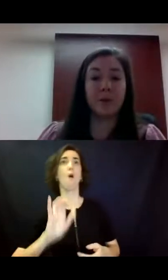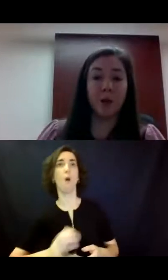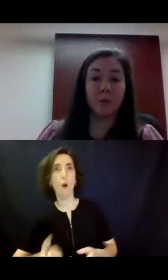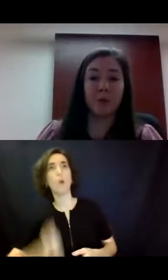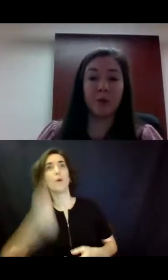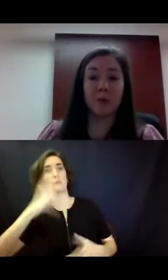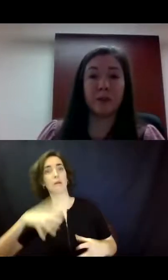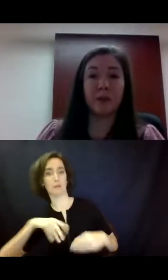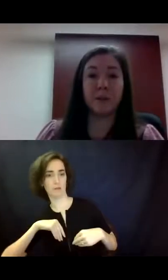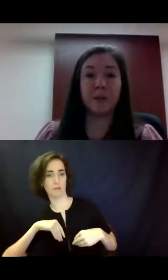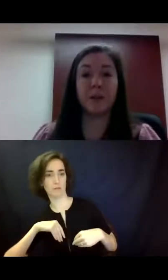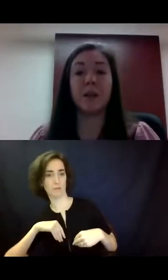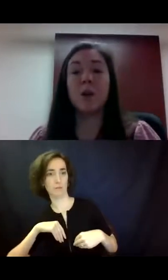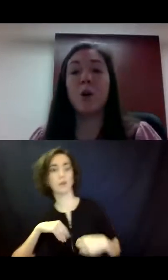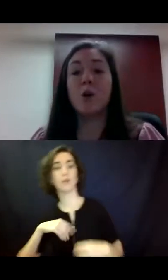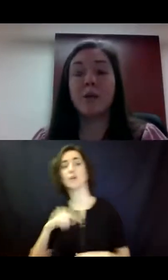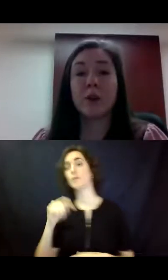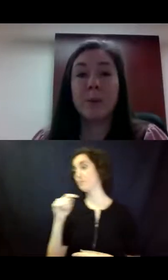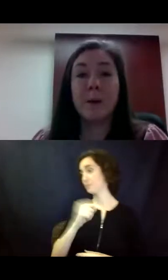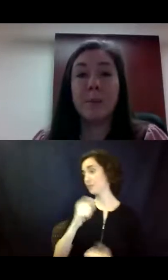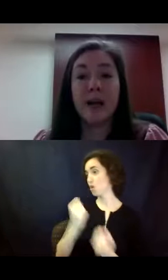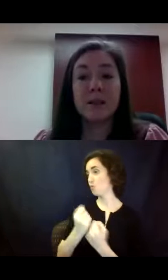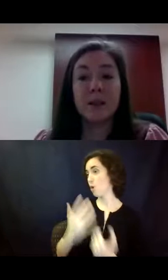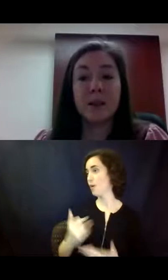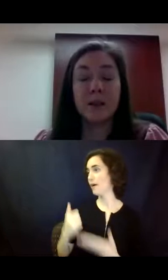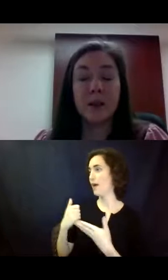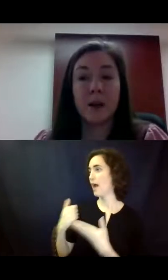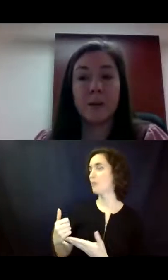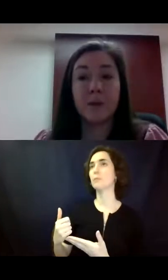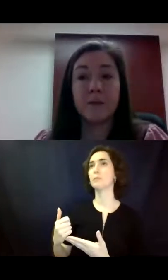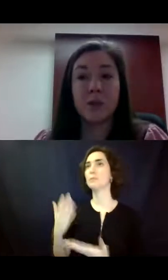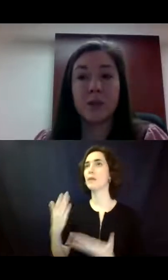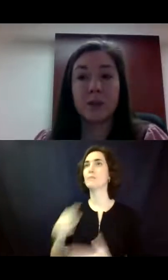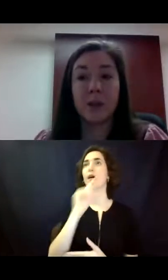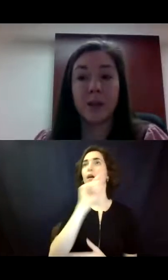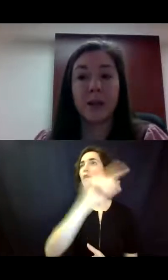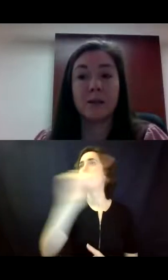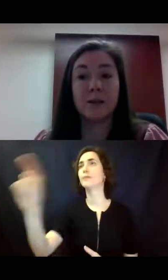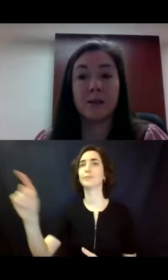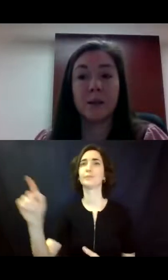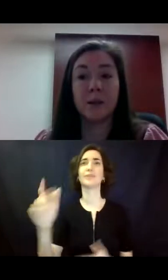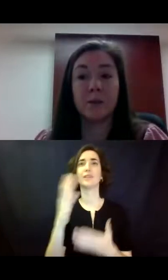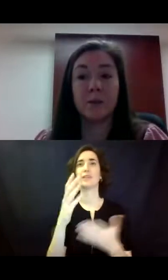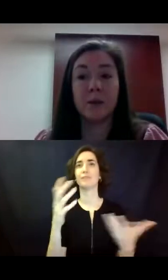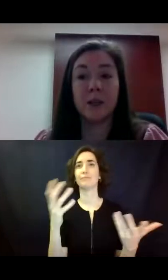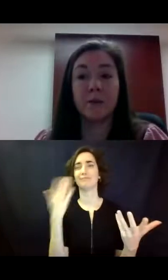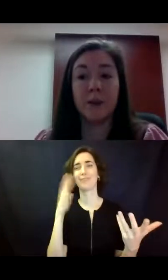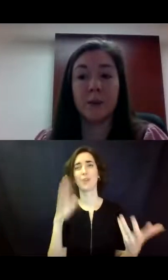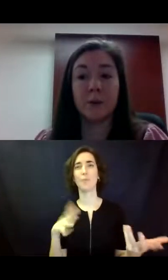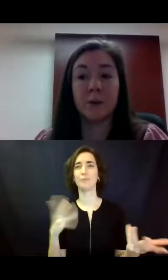be able to help this person with a disability overcome a bias that, um, unfortunately plagues, you know,